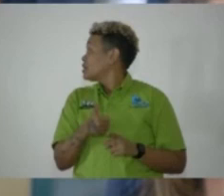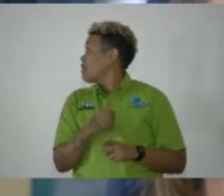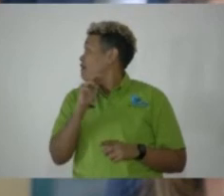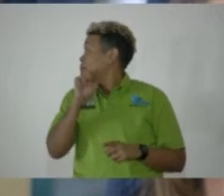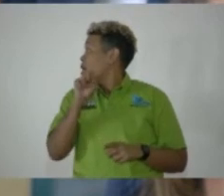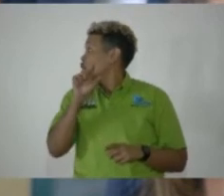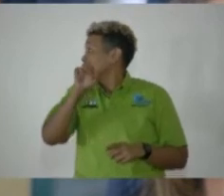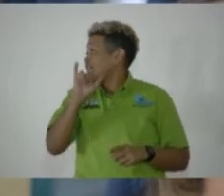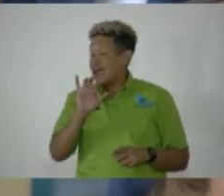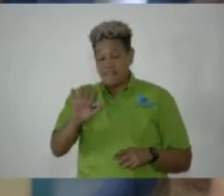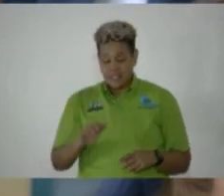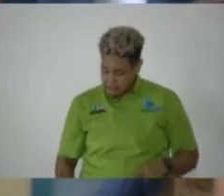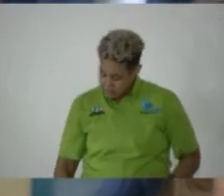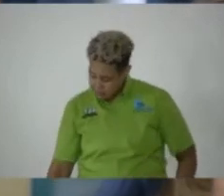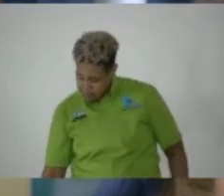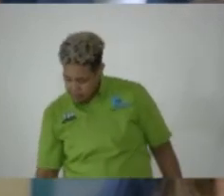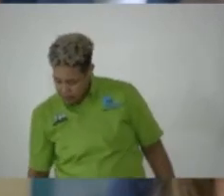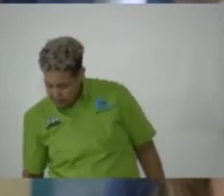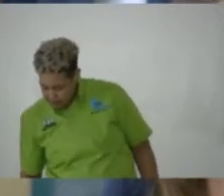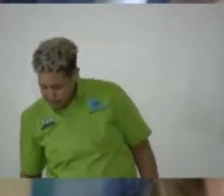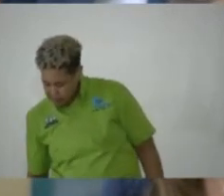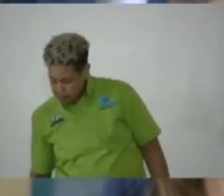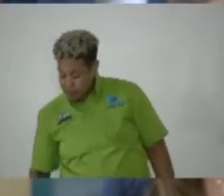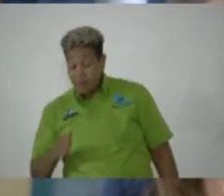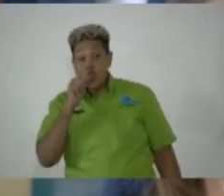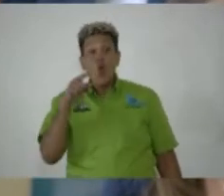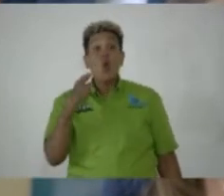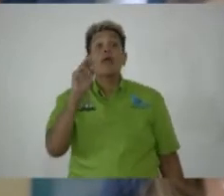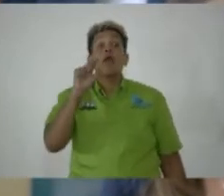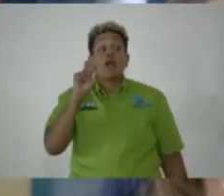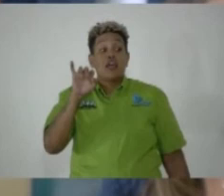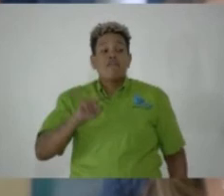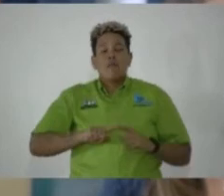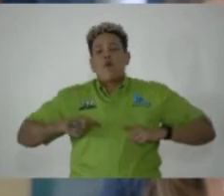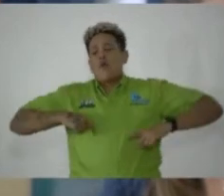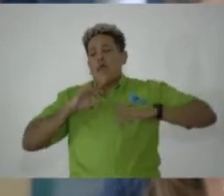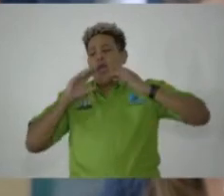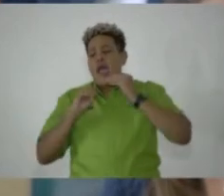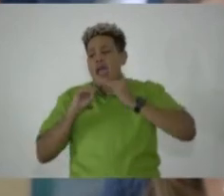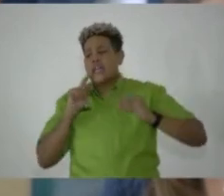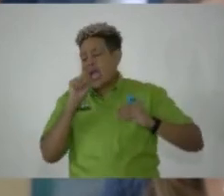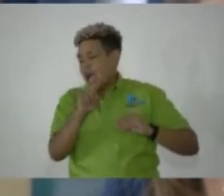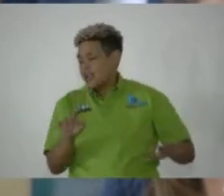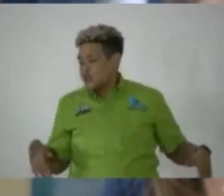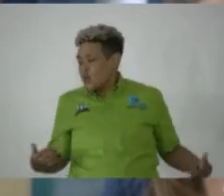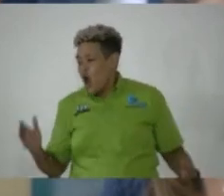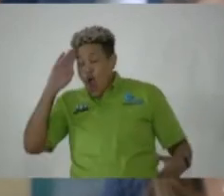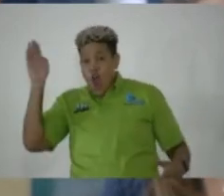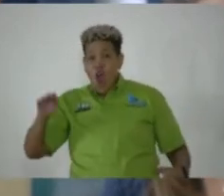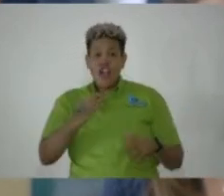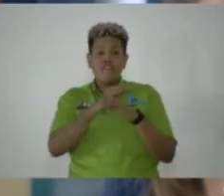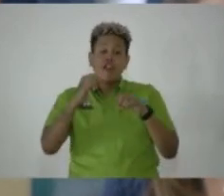Garvey. And, and not only that, but we, we asked that all the freedom